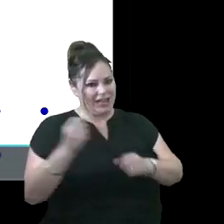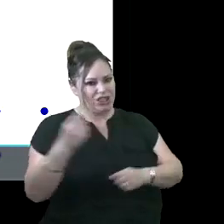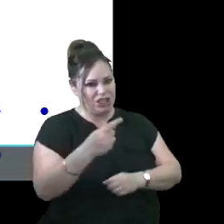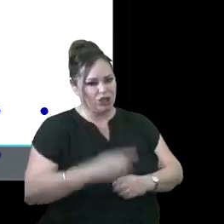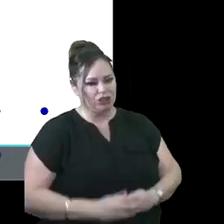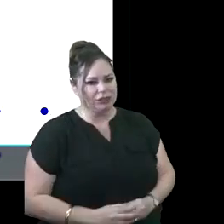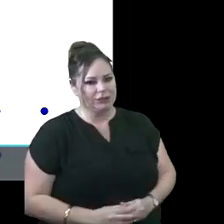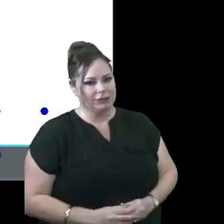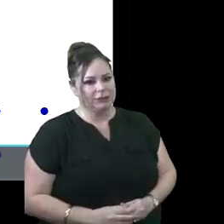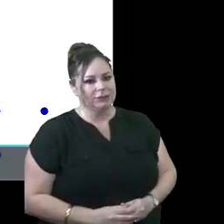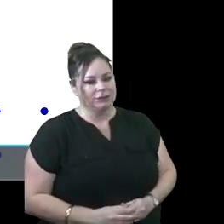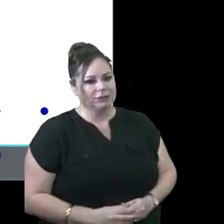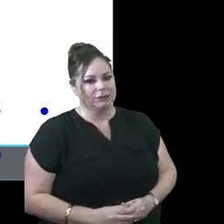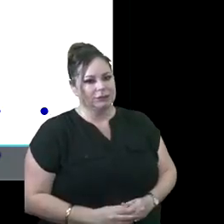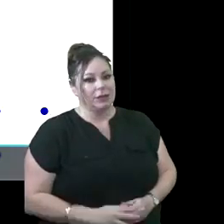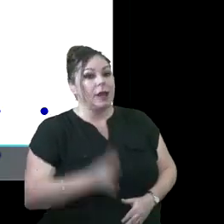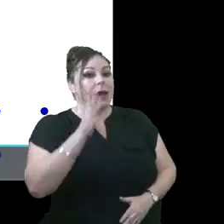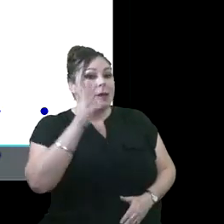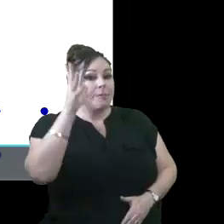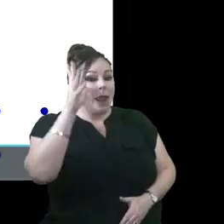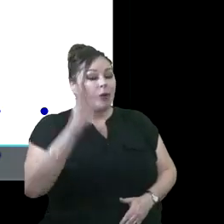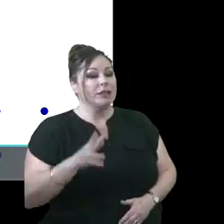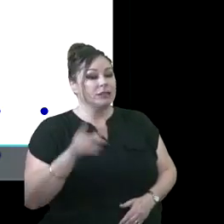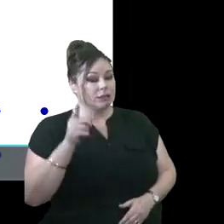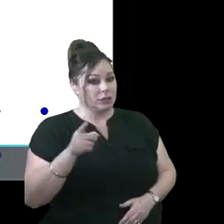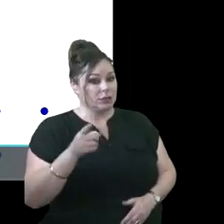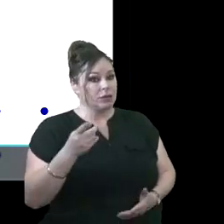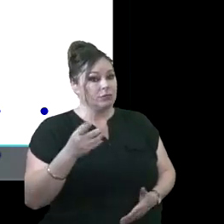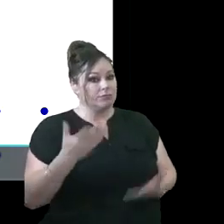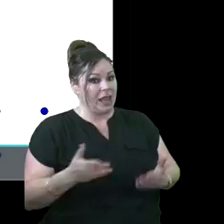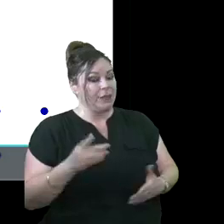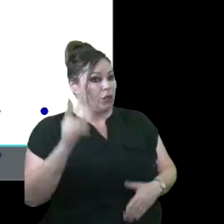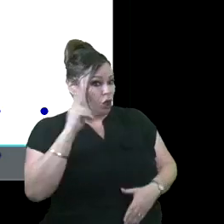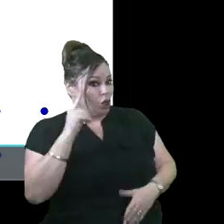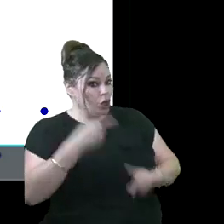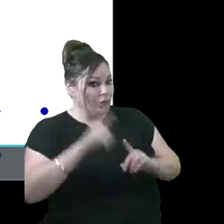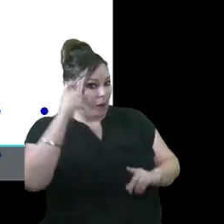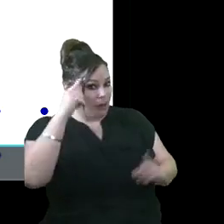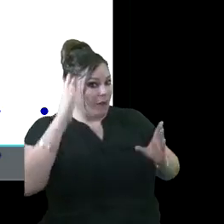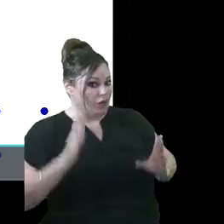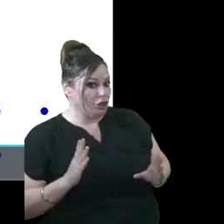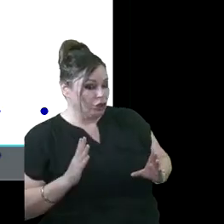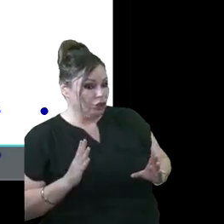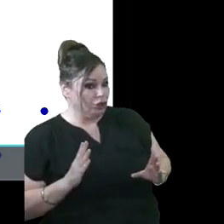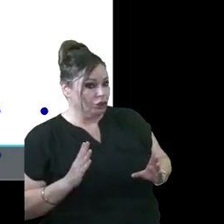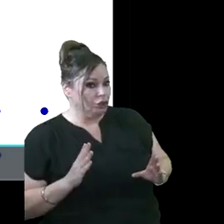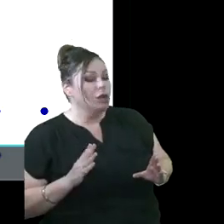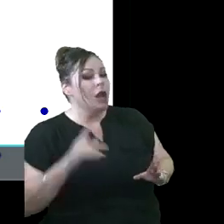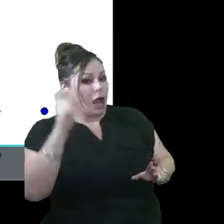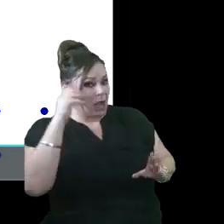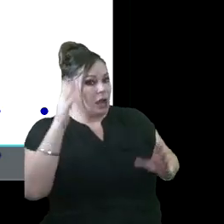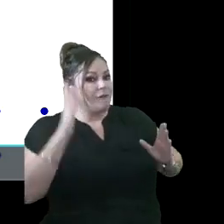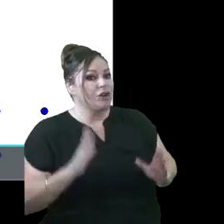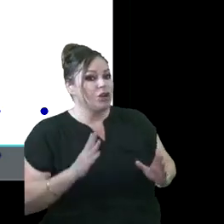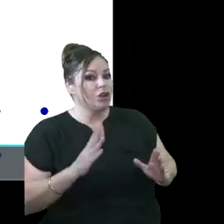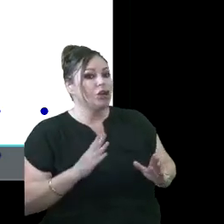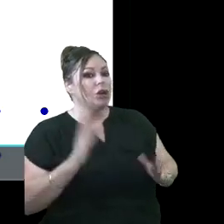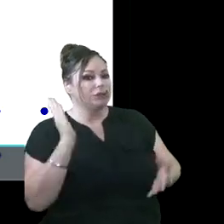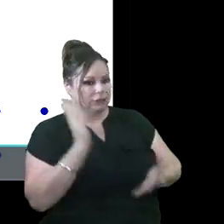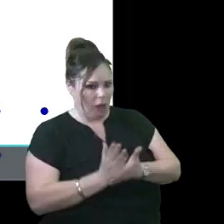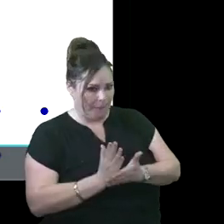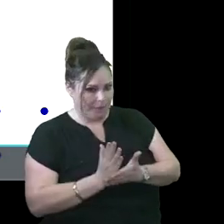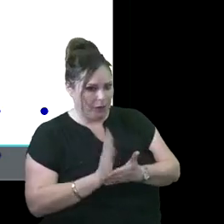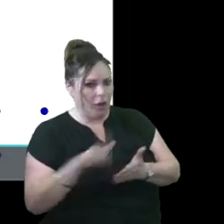year. As our parents may have heard from our governor that there is a lifting of